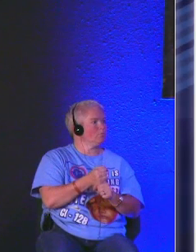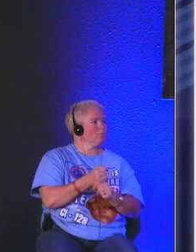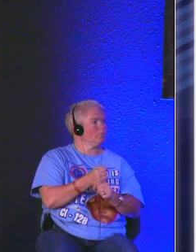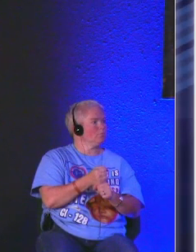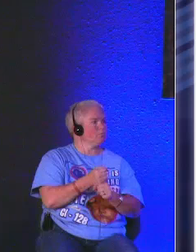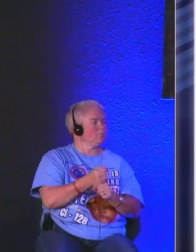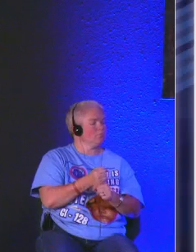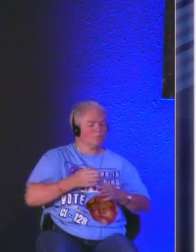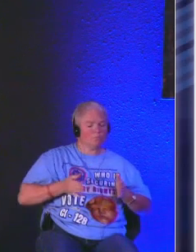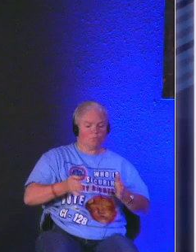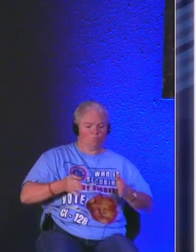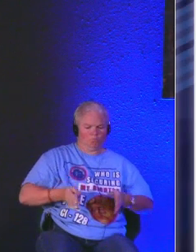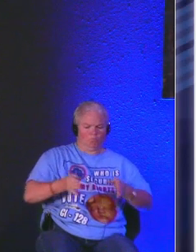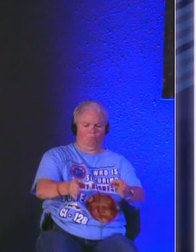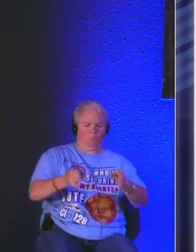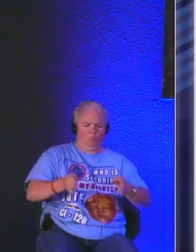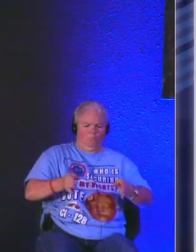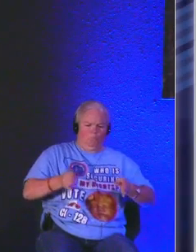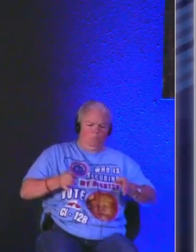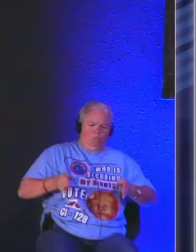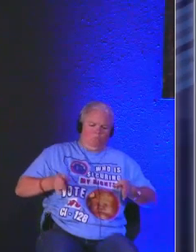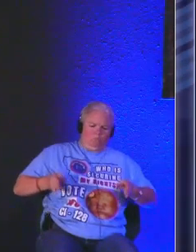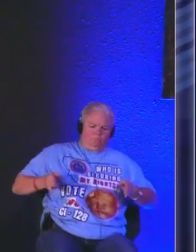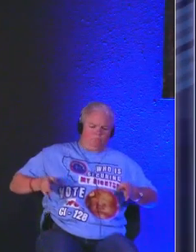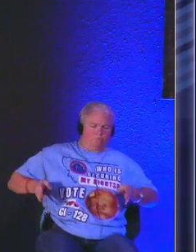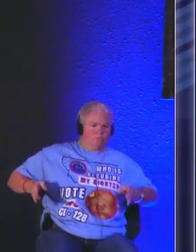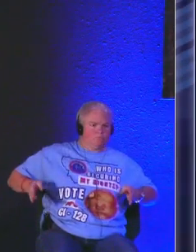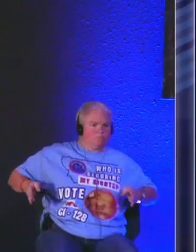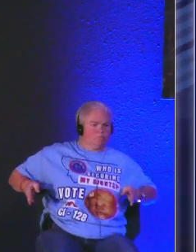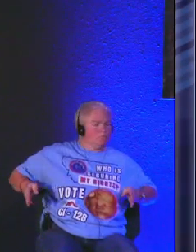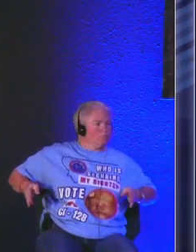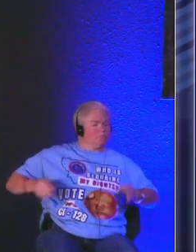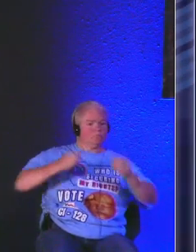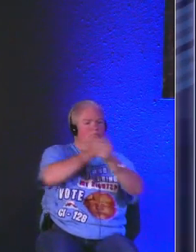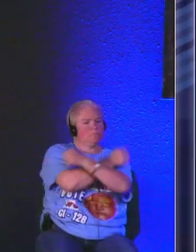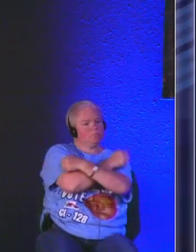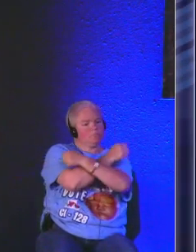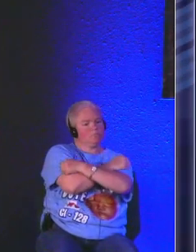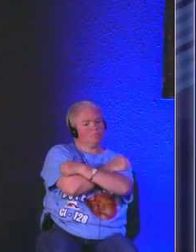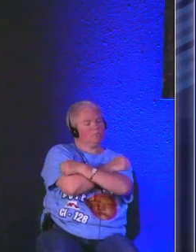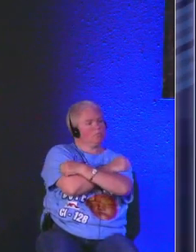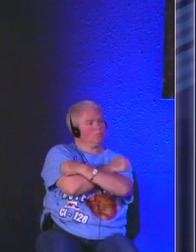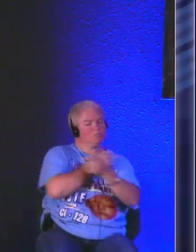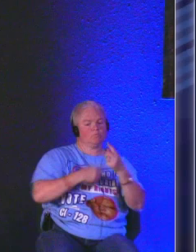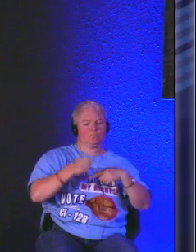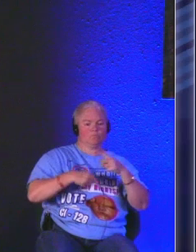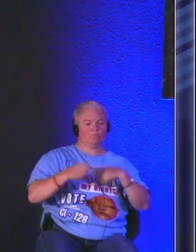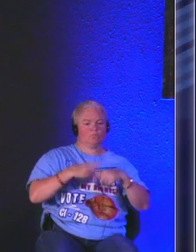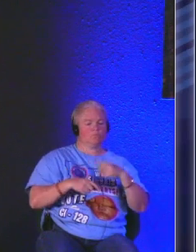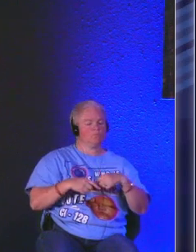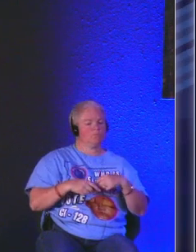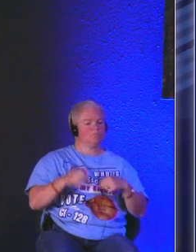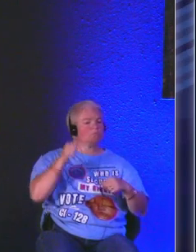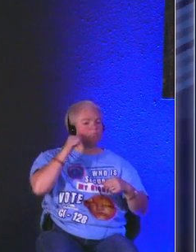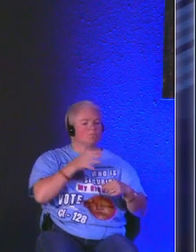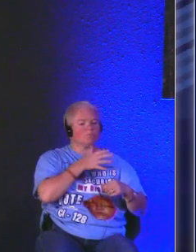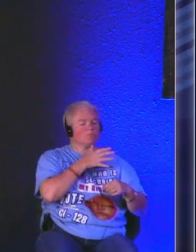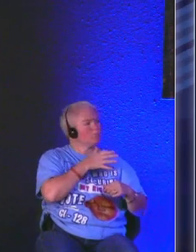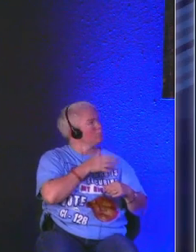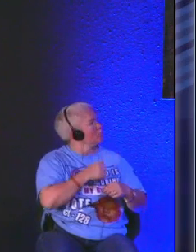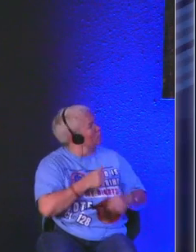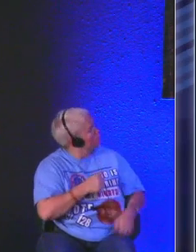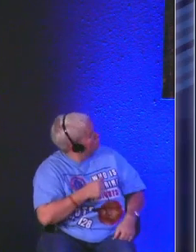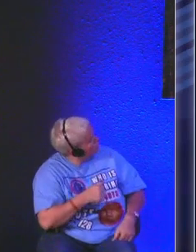traffic and it backs the cafe up um so what we would love for you guys to do is come early early